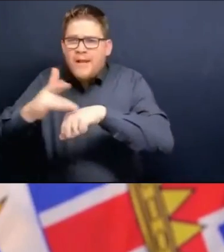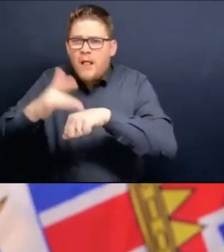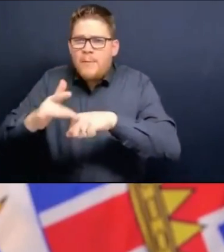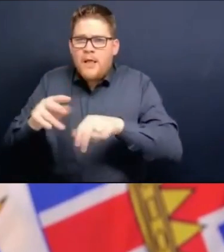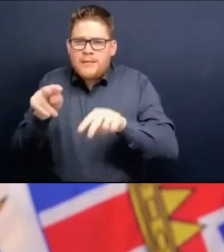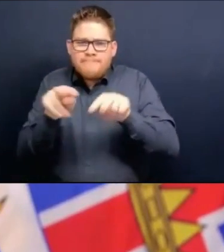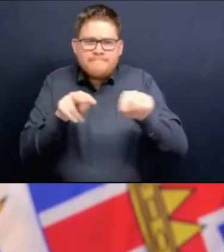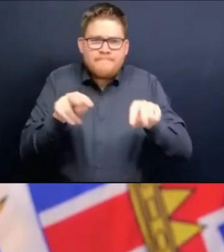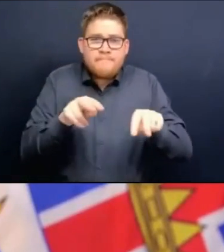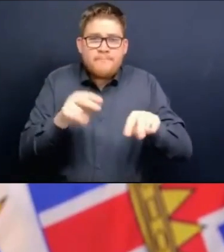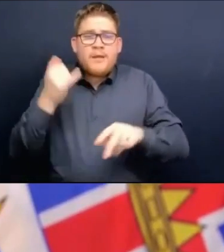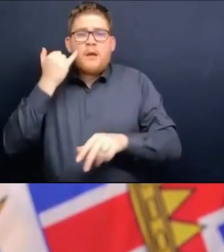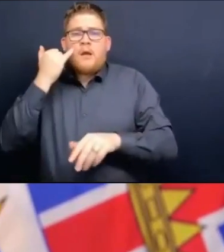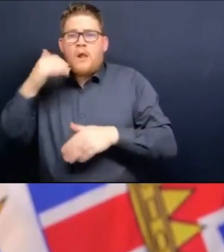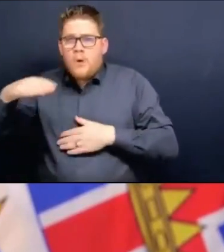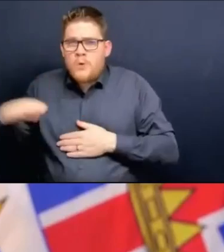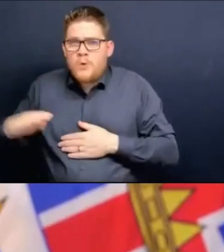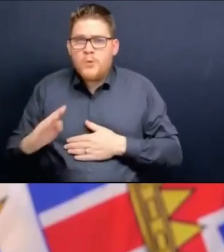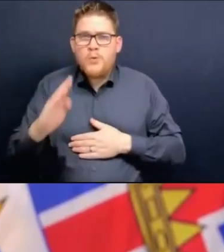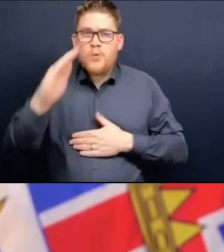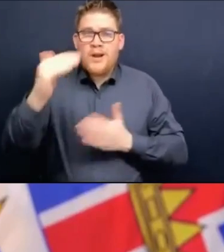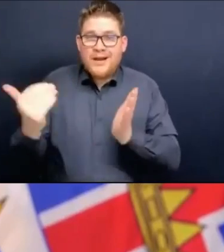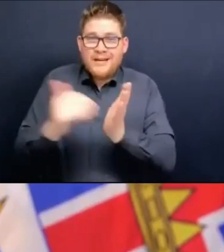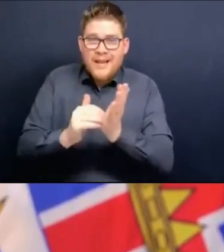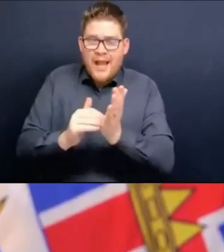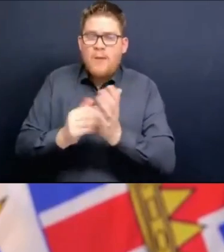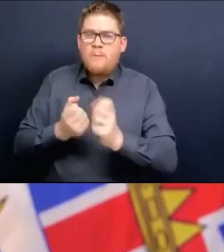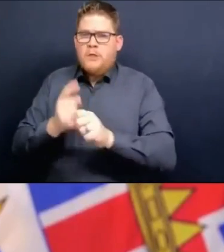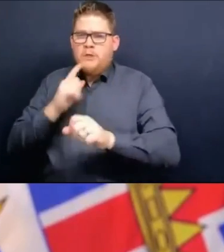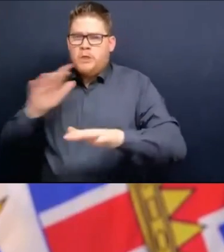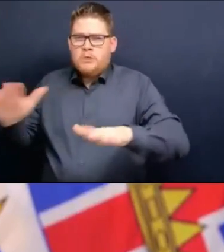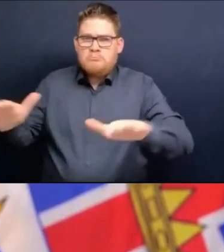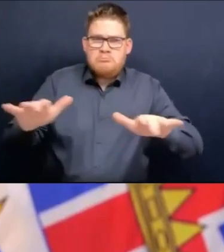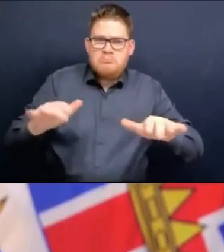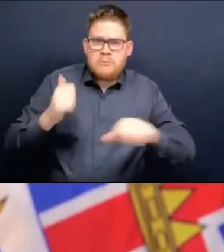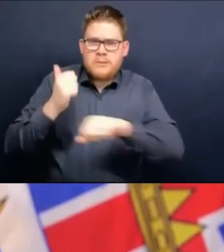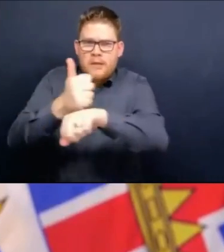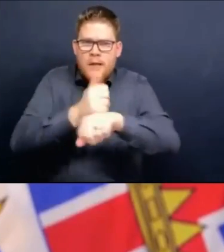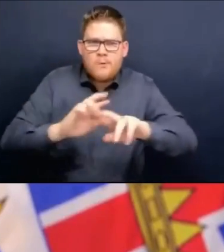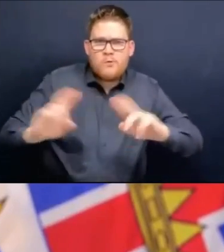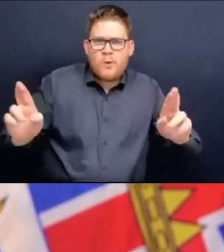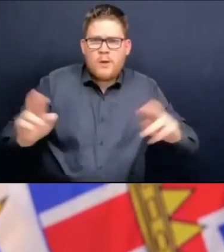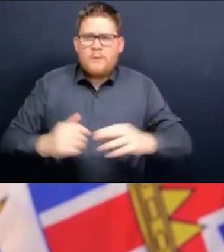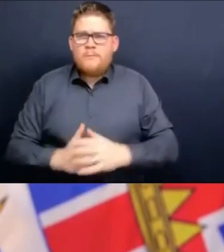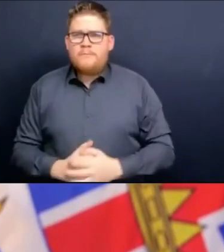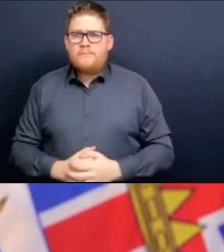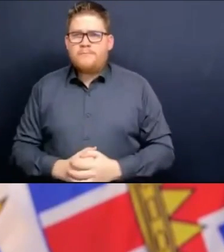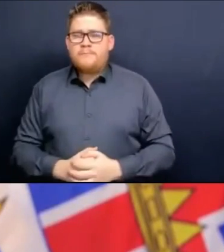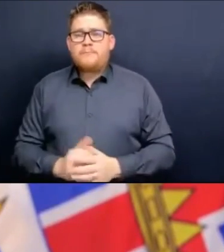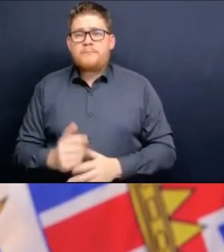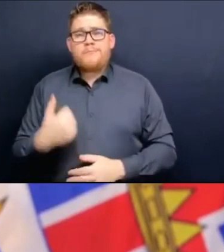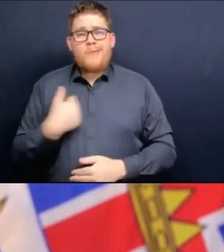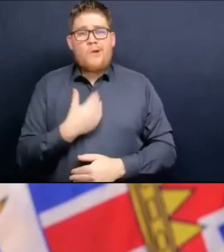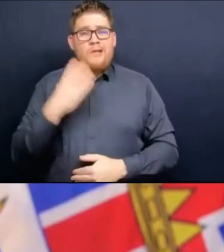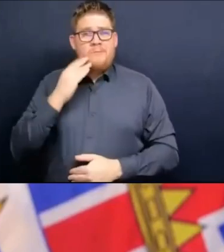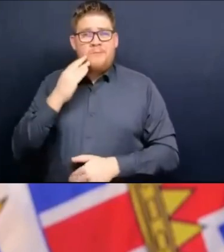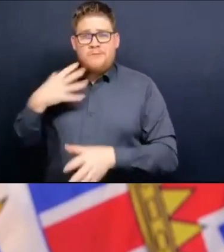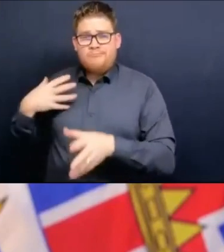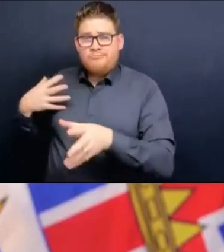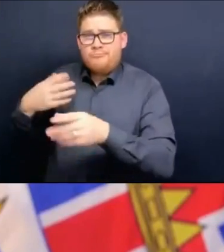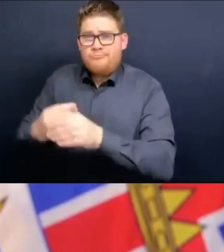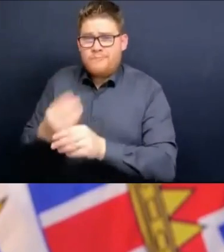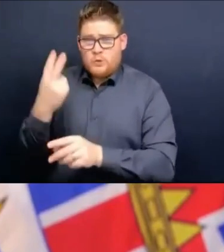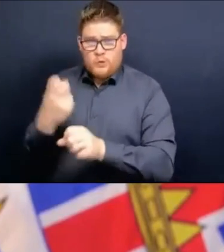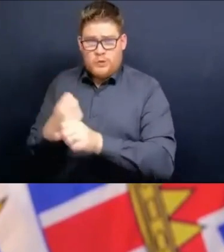what I know about pandemics and how we've weathered them and all of the scenarios that we have seen over the last two